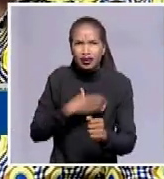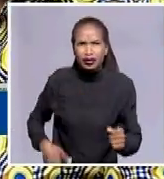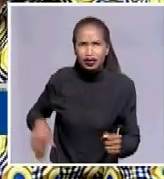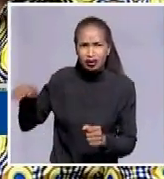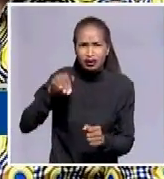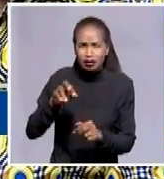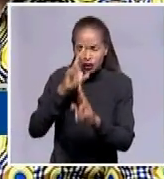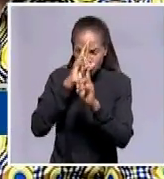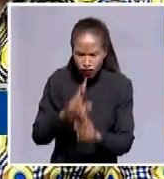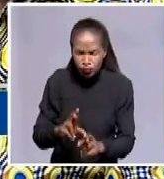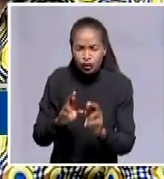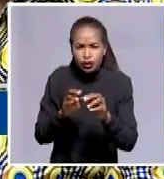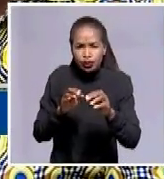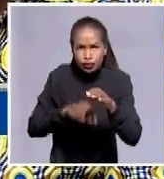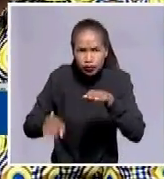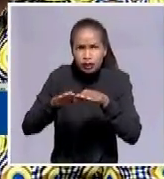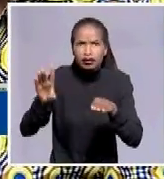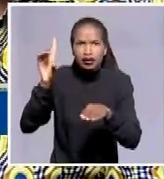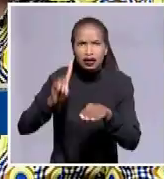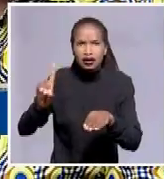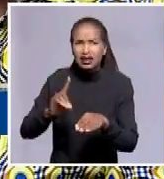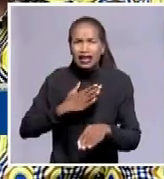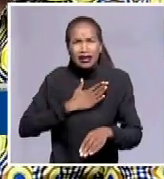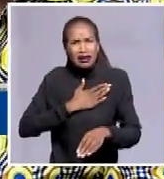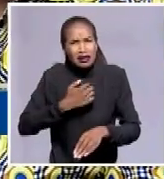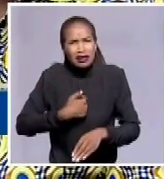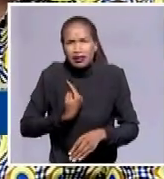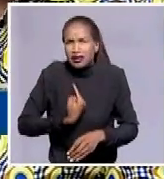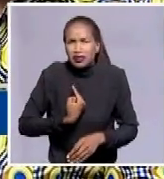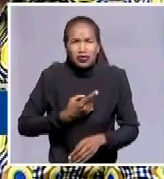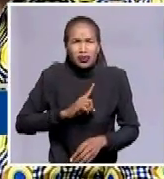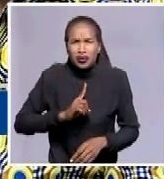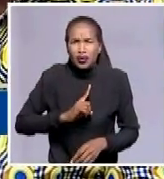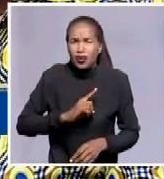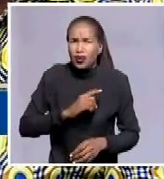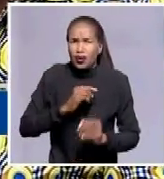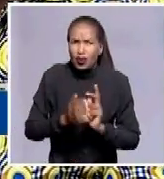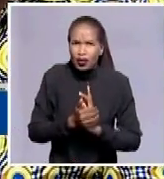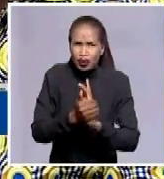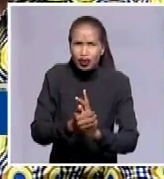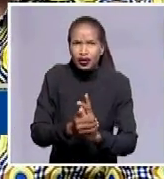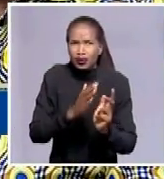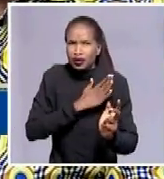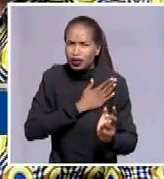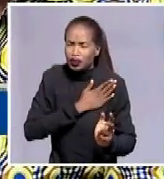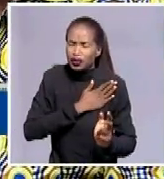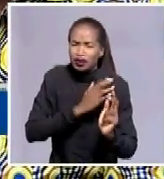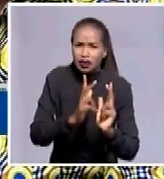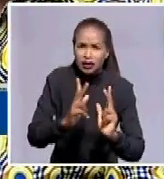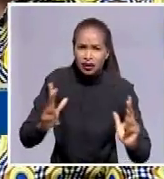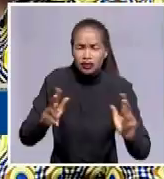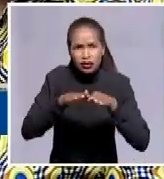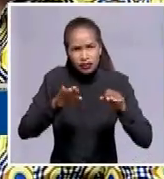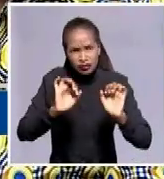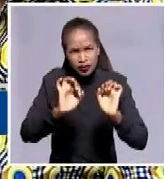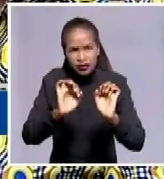in Zimbabwe. He was a selfless leader who committed himself to the quest of Bill of Rights for the people of Zimbabwe